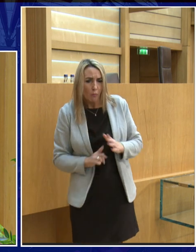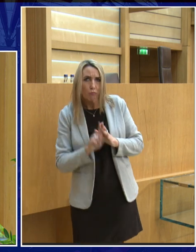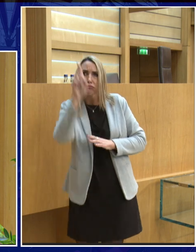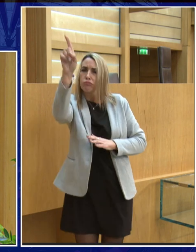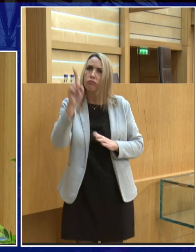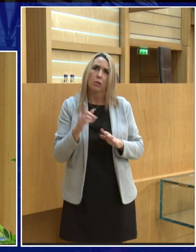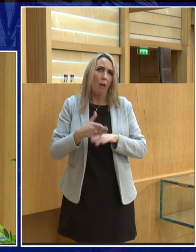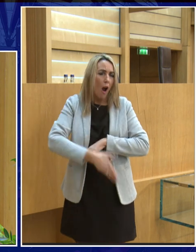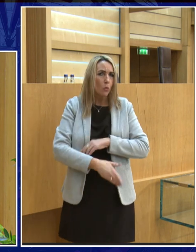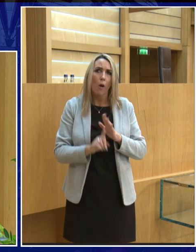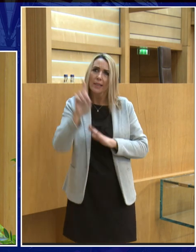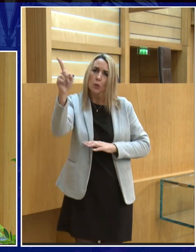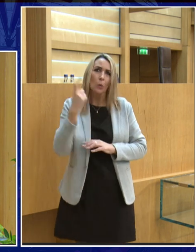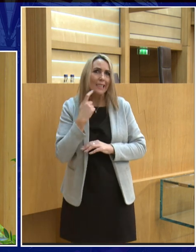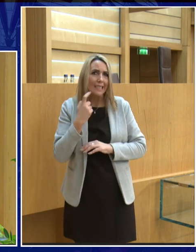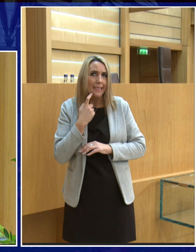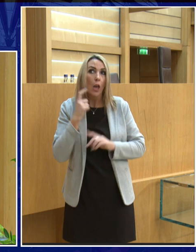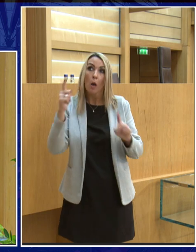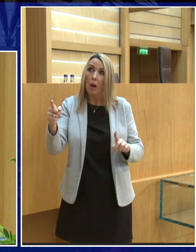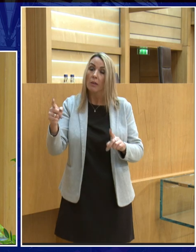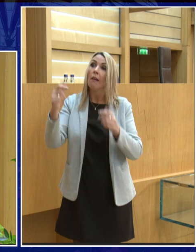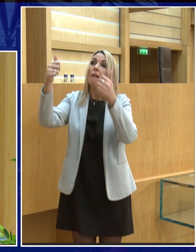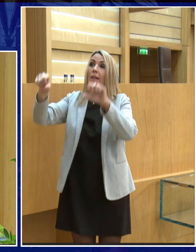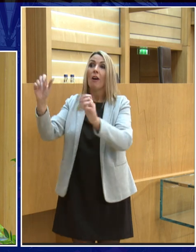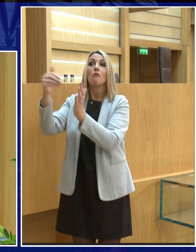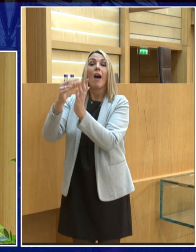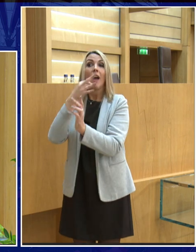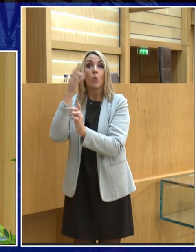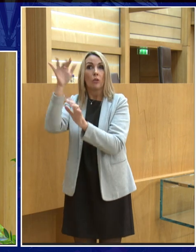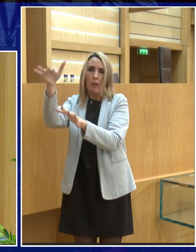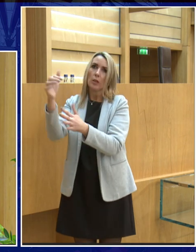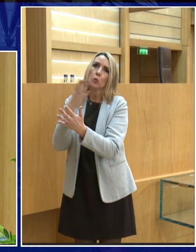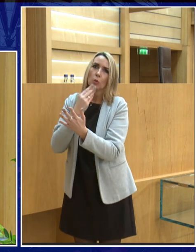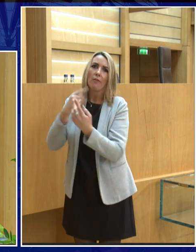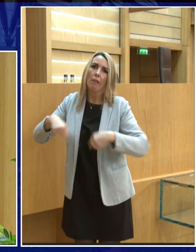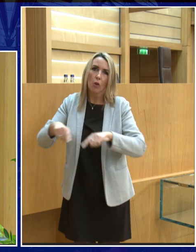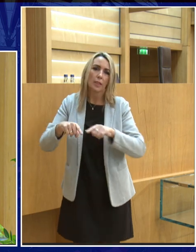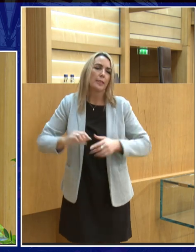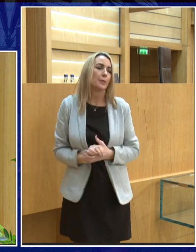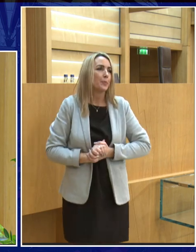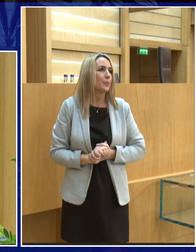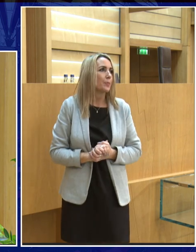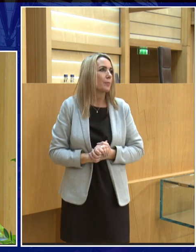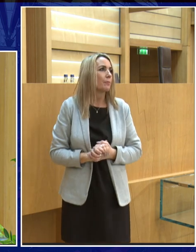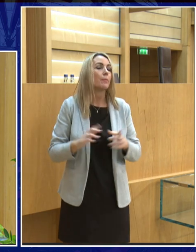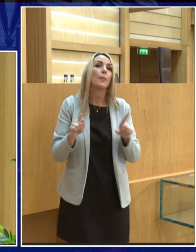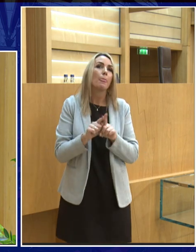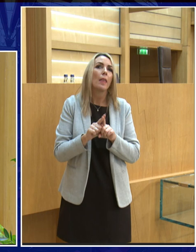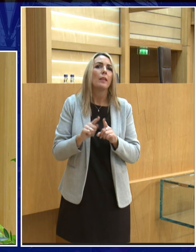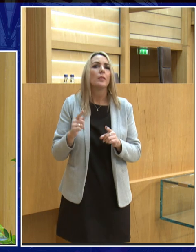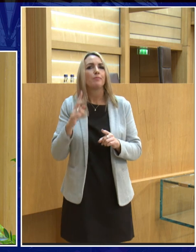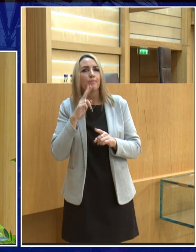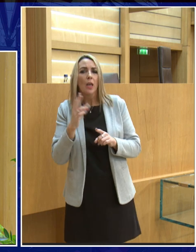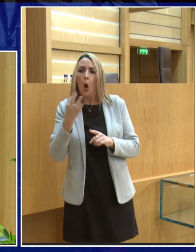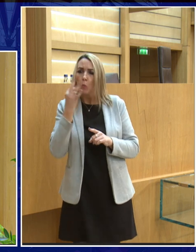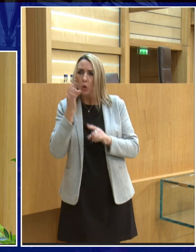hard work and so but if we can find water on the moon it's going to be really helpful now there was one sort of we looked at the amount of water